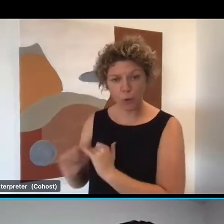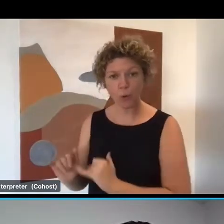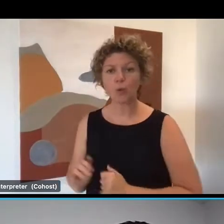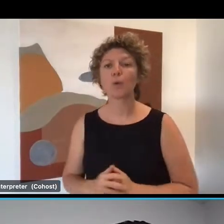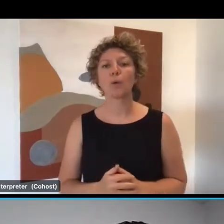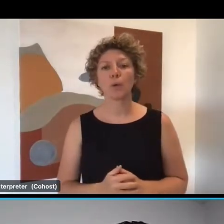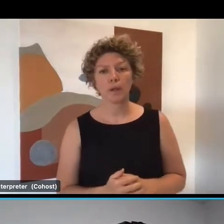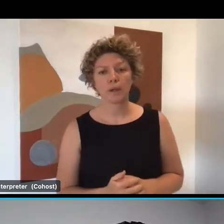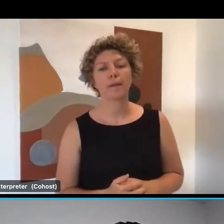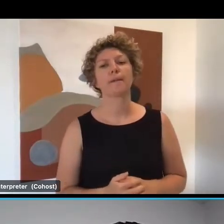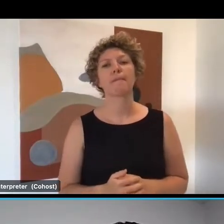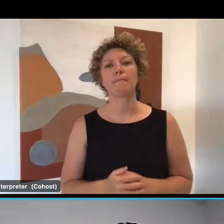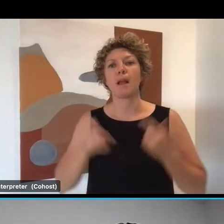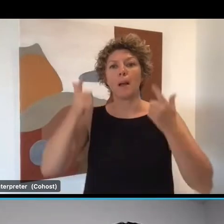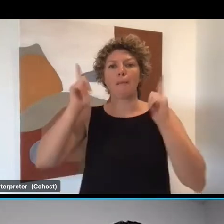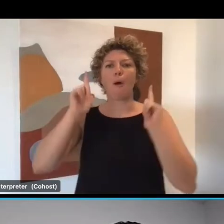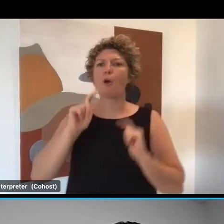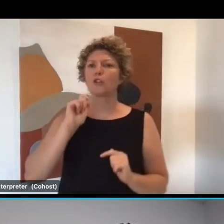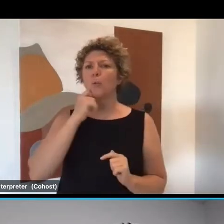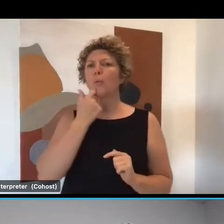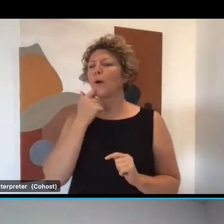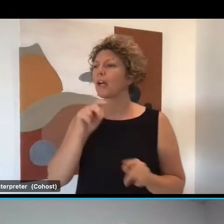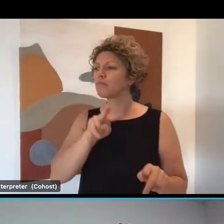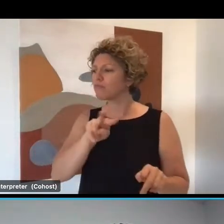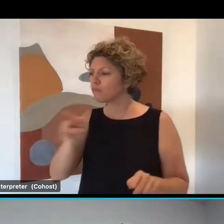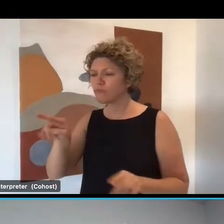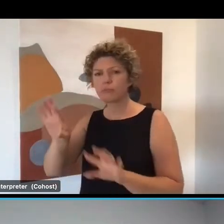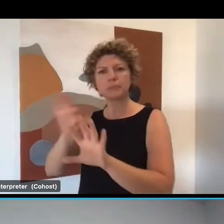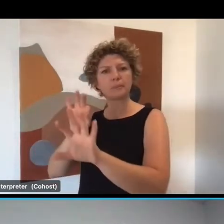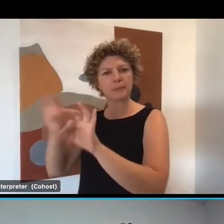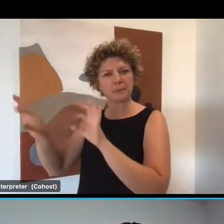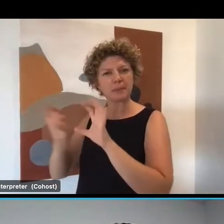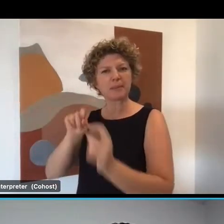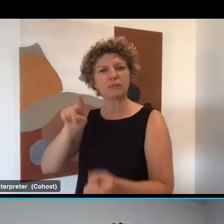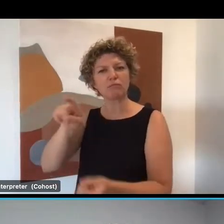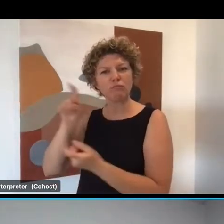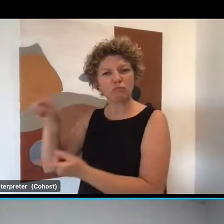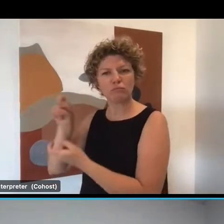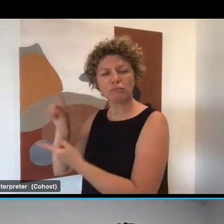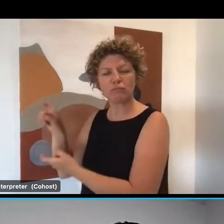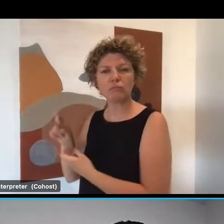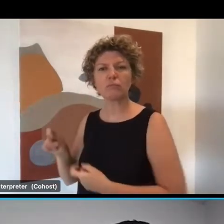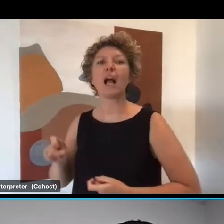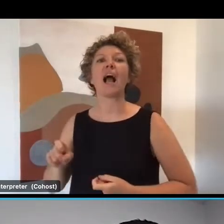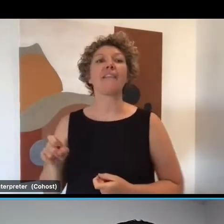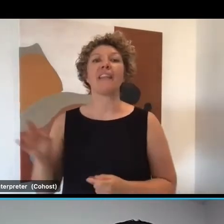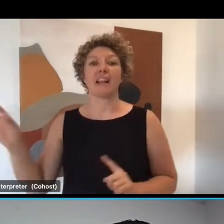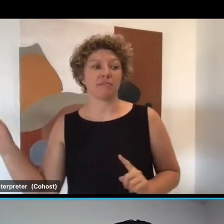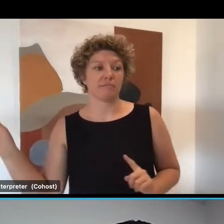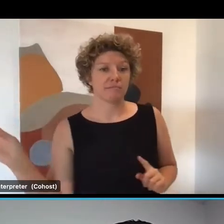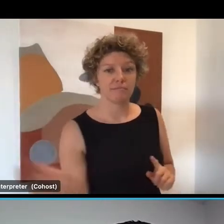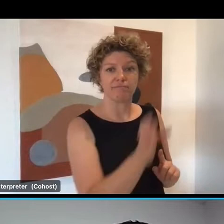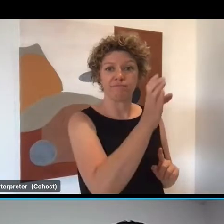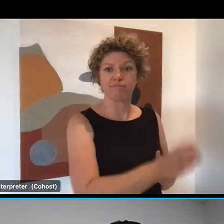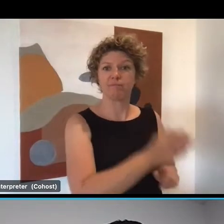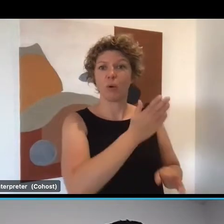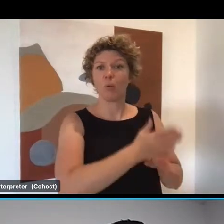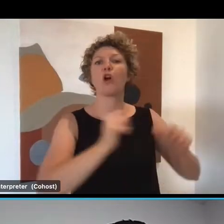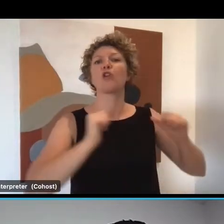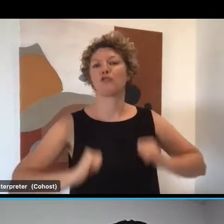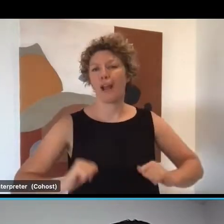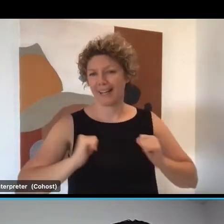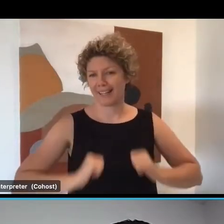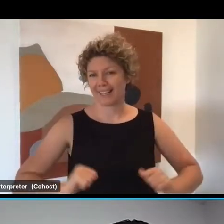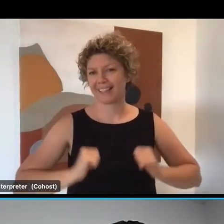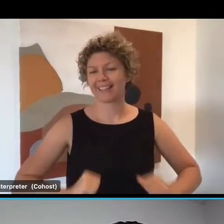career hubs. The employers will choose who they want to hire. And then out of that, we will then get them trained in the entry into